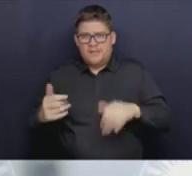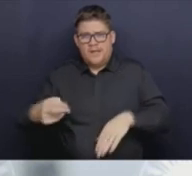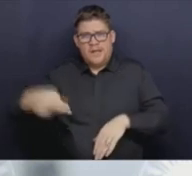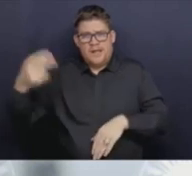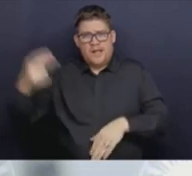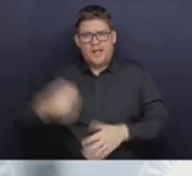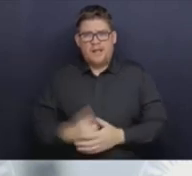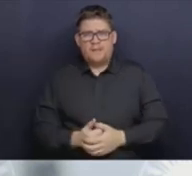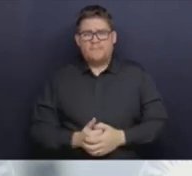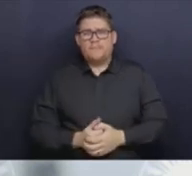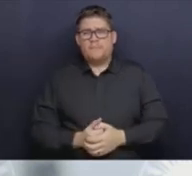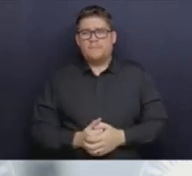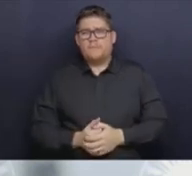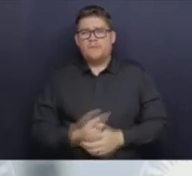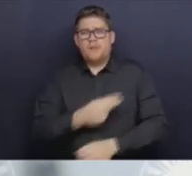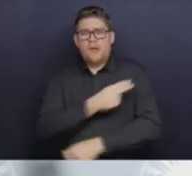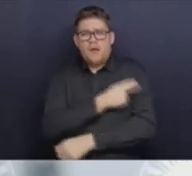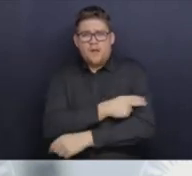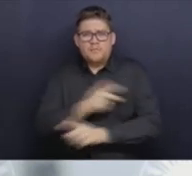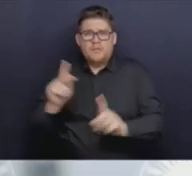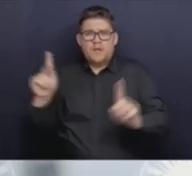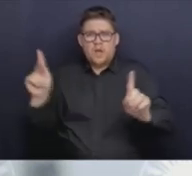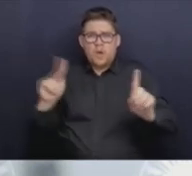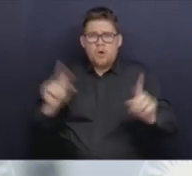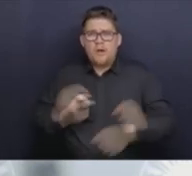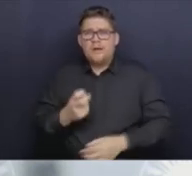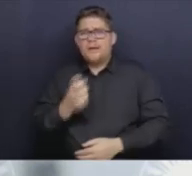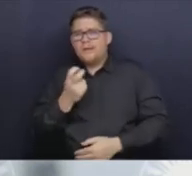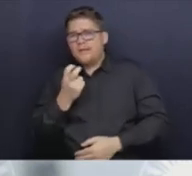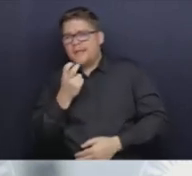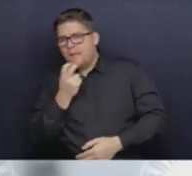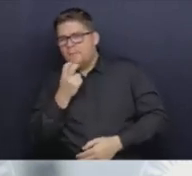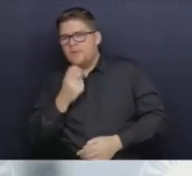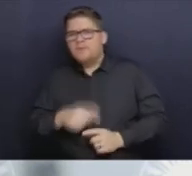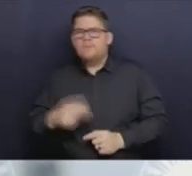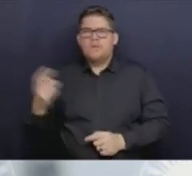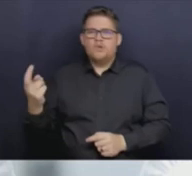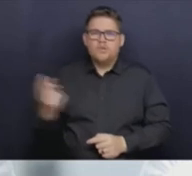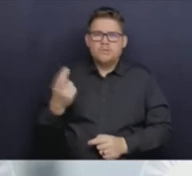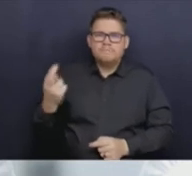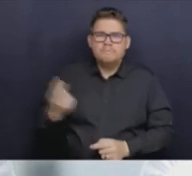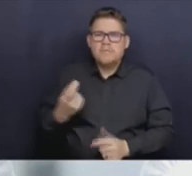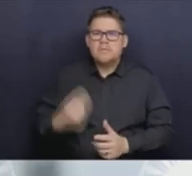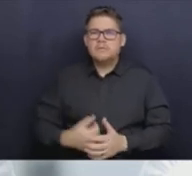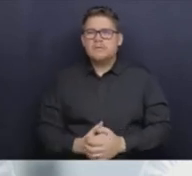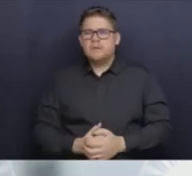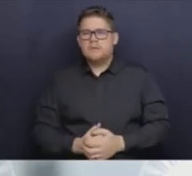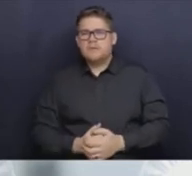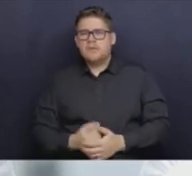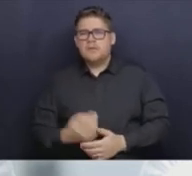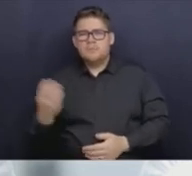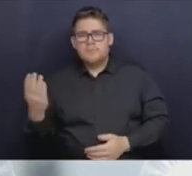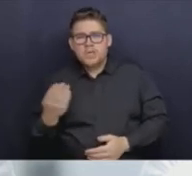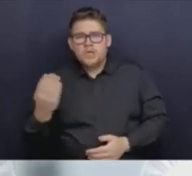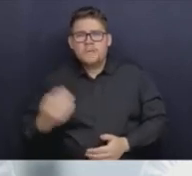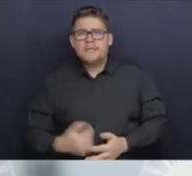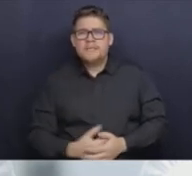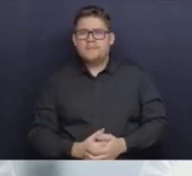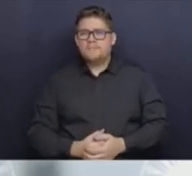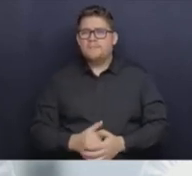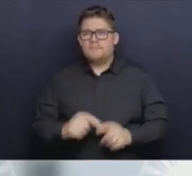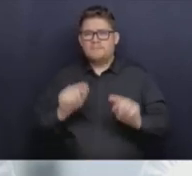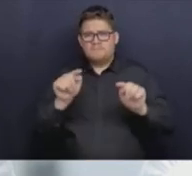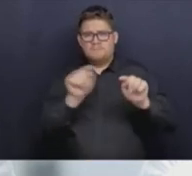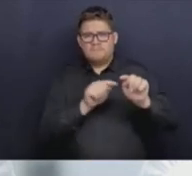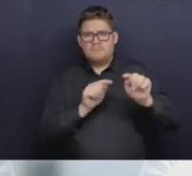in Kelowna and Kamloops in Richmond and in other communities in Burnaby and communities in B.C. that are